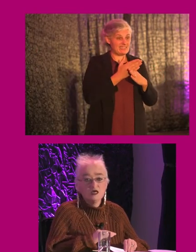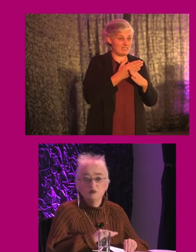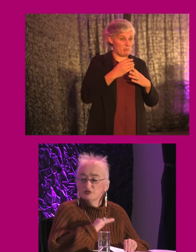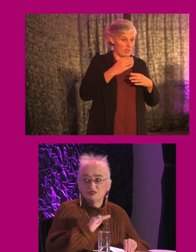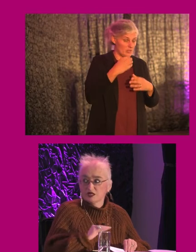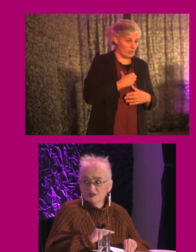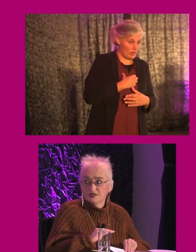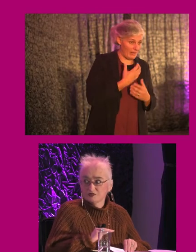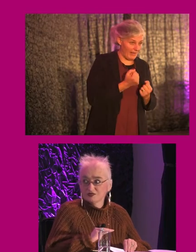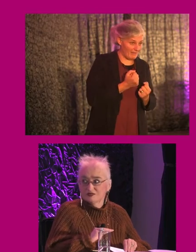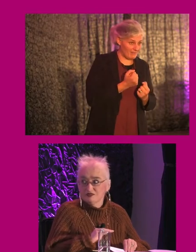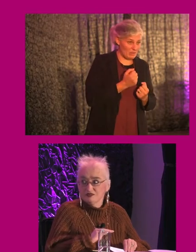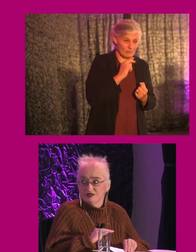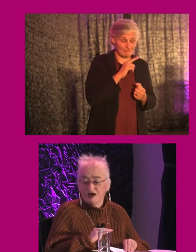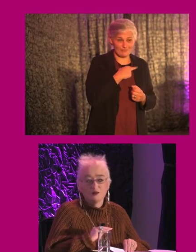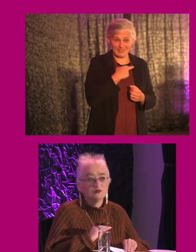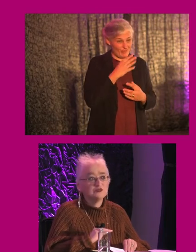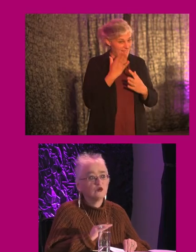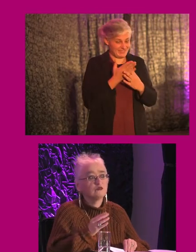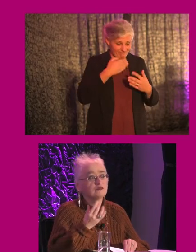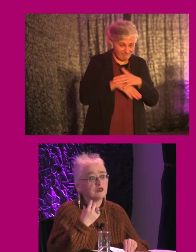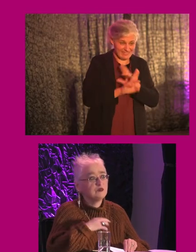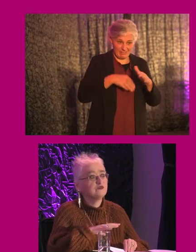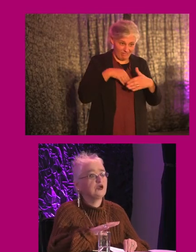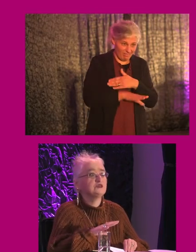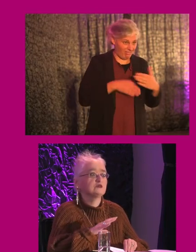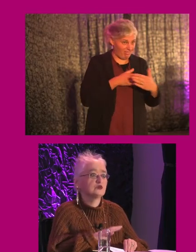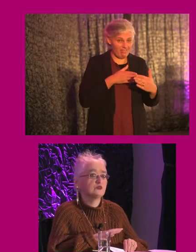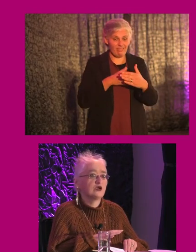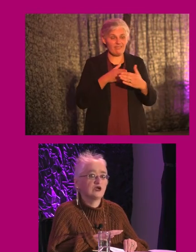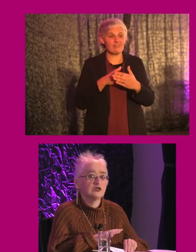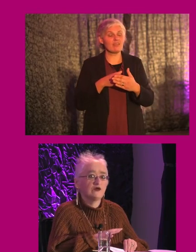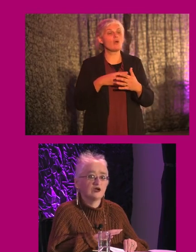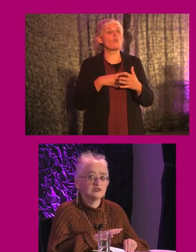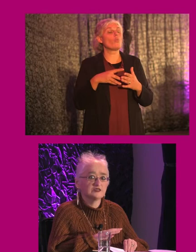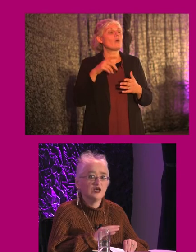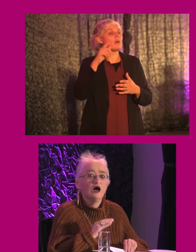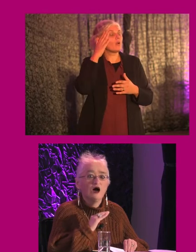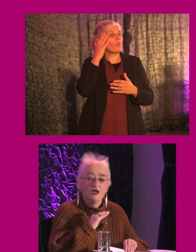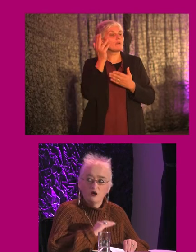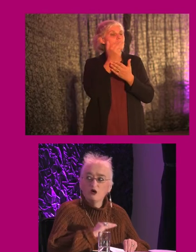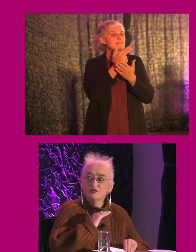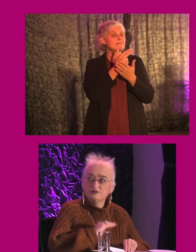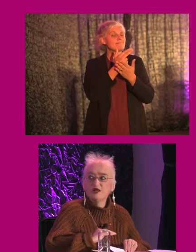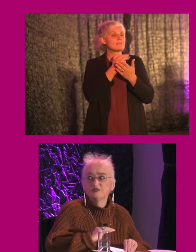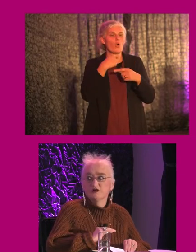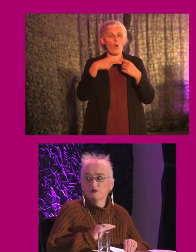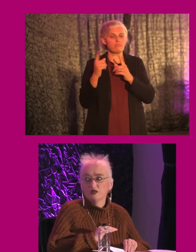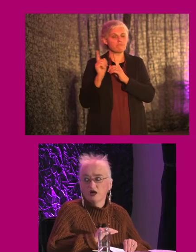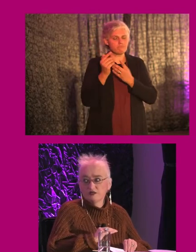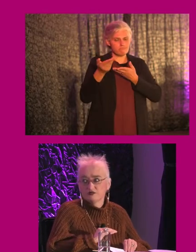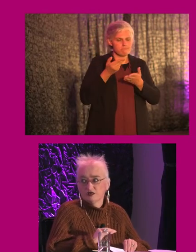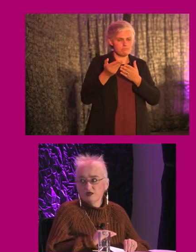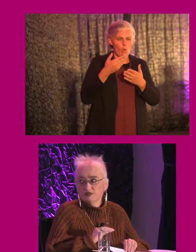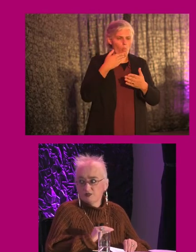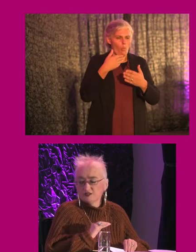but it's not accessible. So when I'm advising, working with our architects, I always specify what